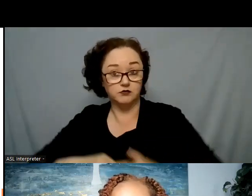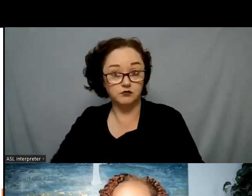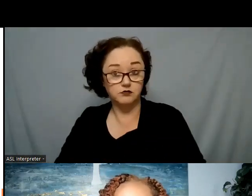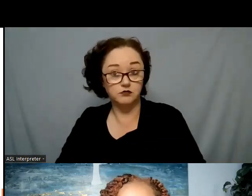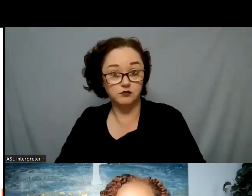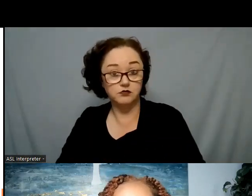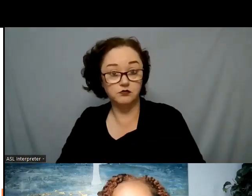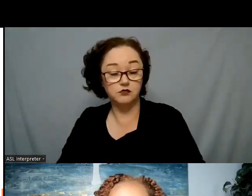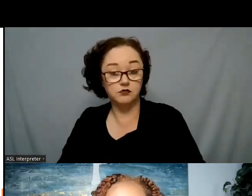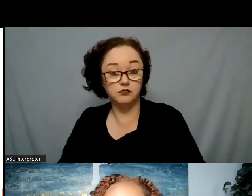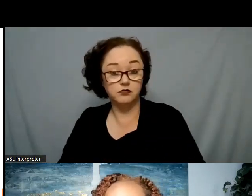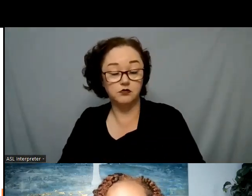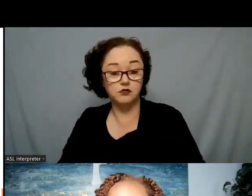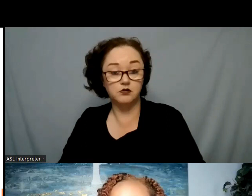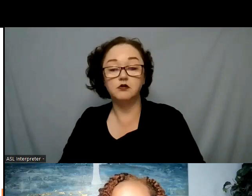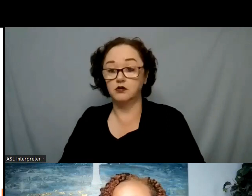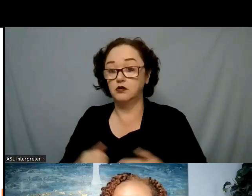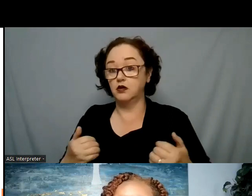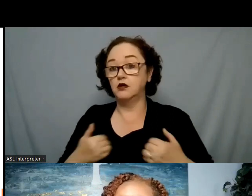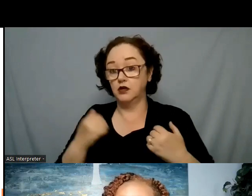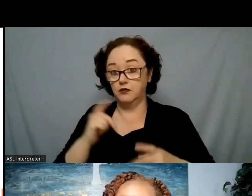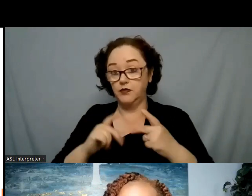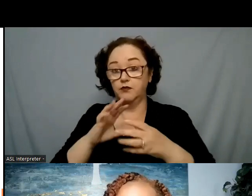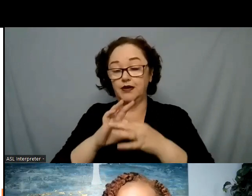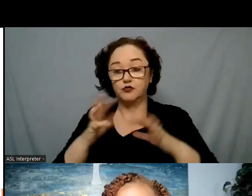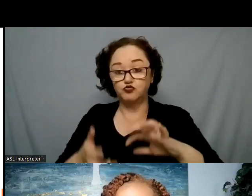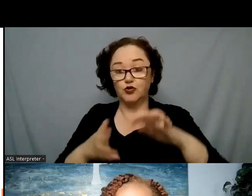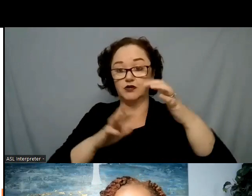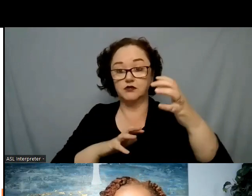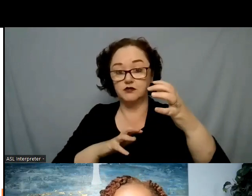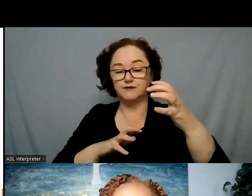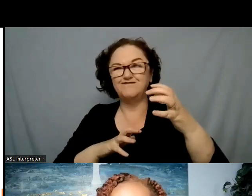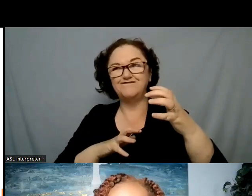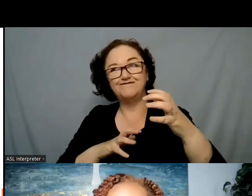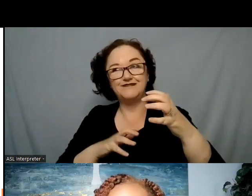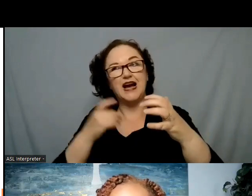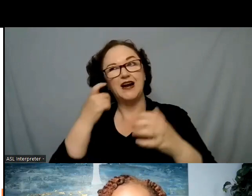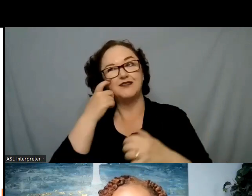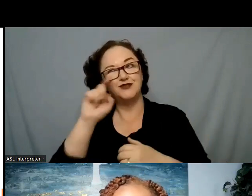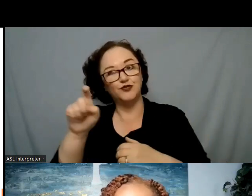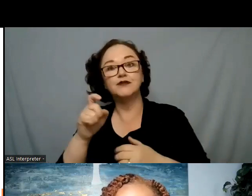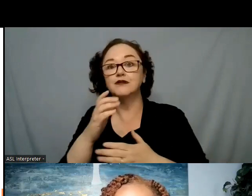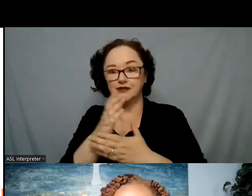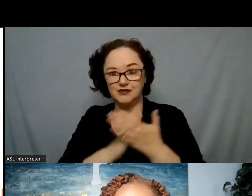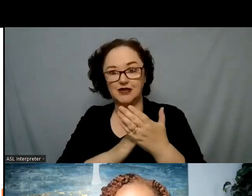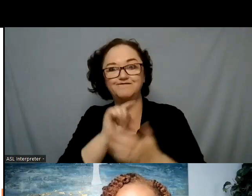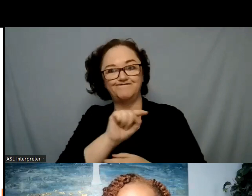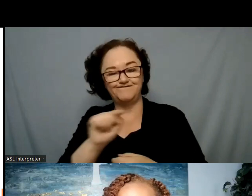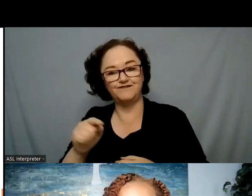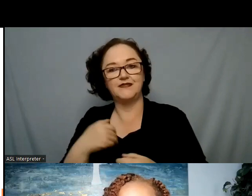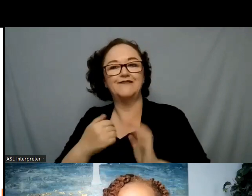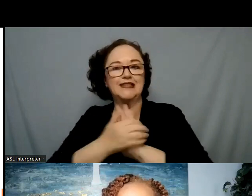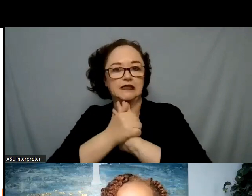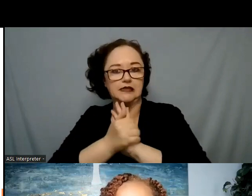with youth in crisis sometimes people have a skills deficit and that's the way that I describe it to parents as well